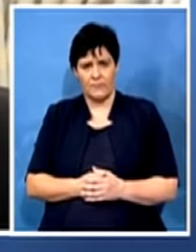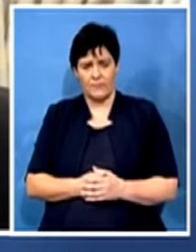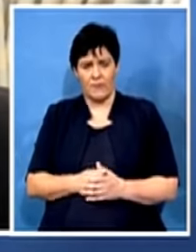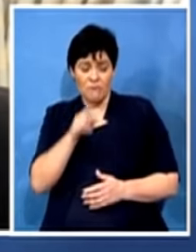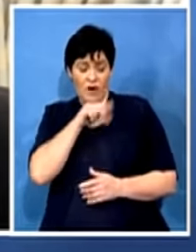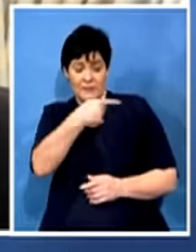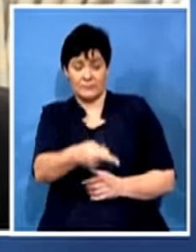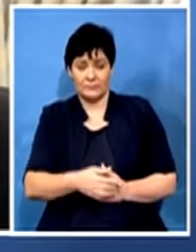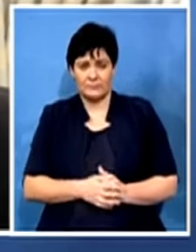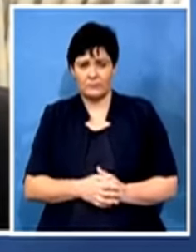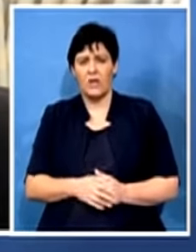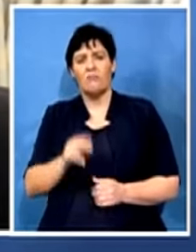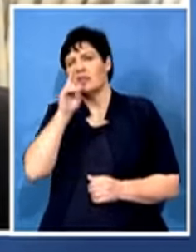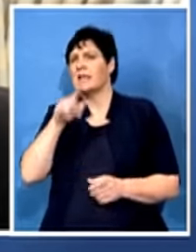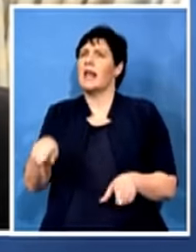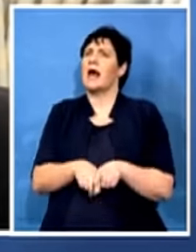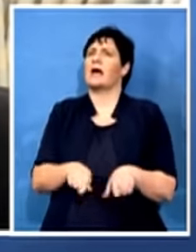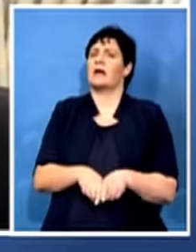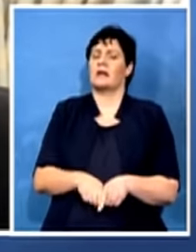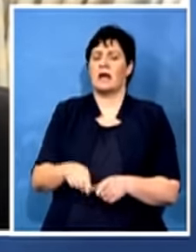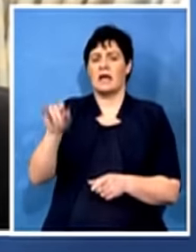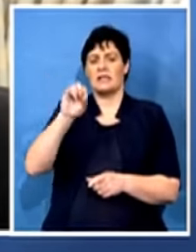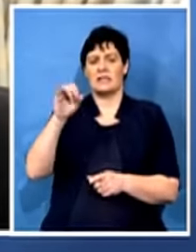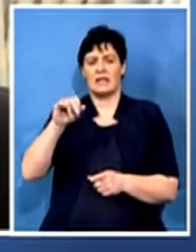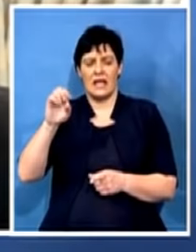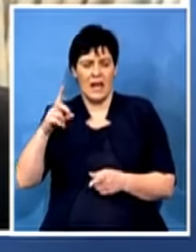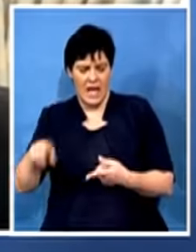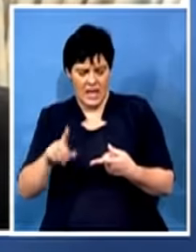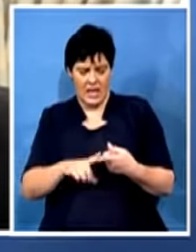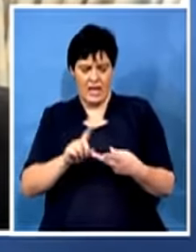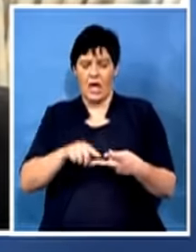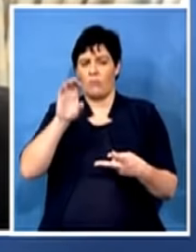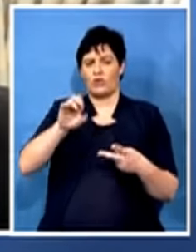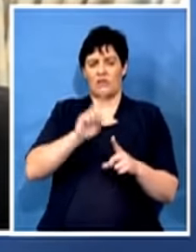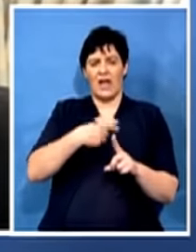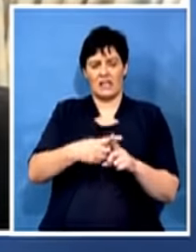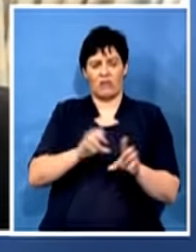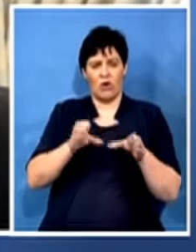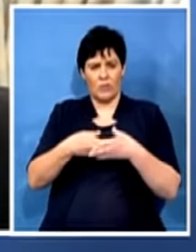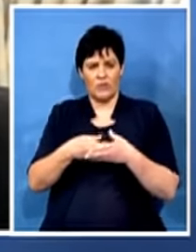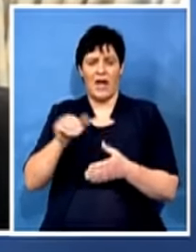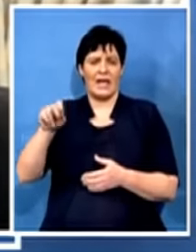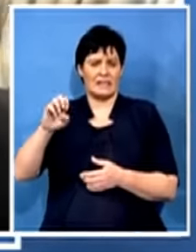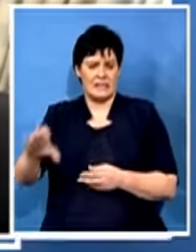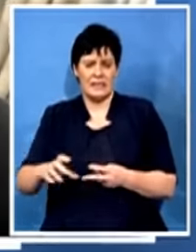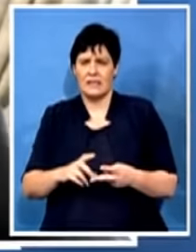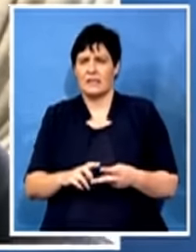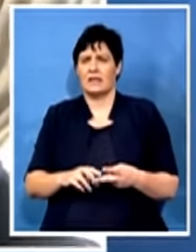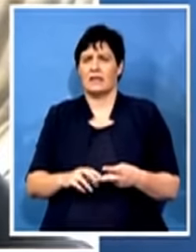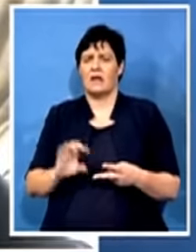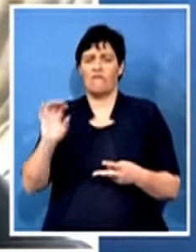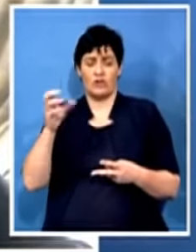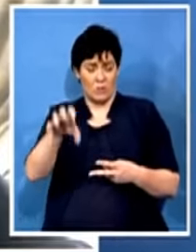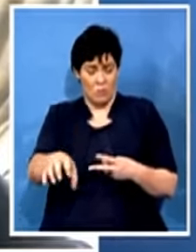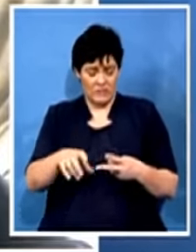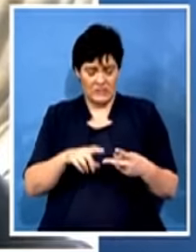Zandile Masina. You're likely to see the Provincial Executive Committee of the African National Congress in the Free State province. You're likely to see the likes